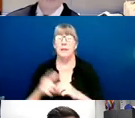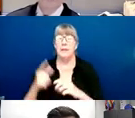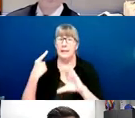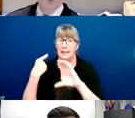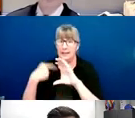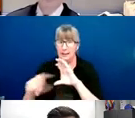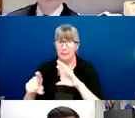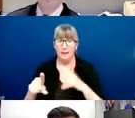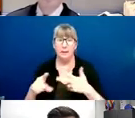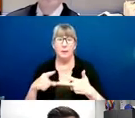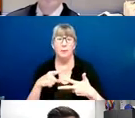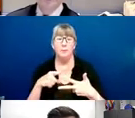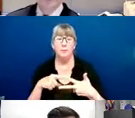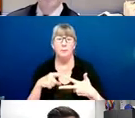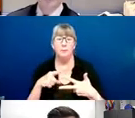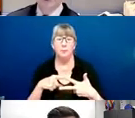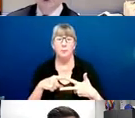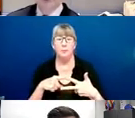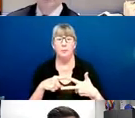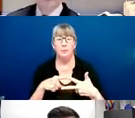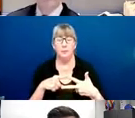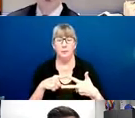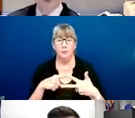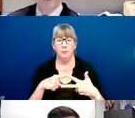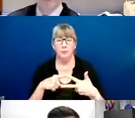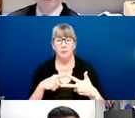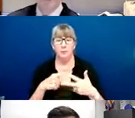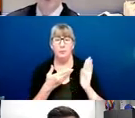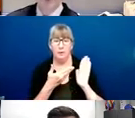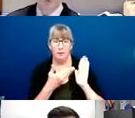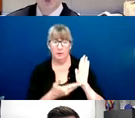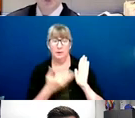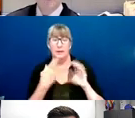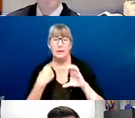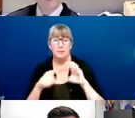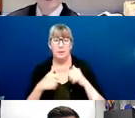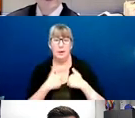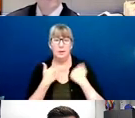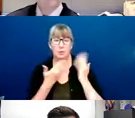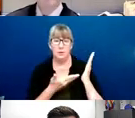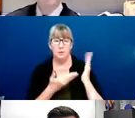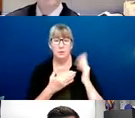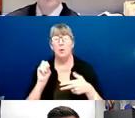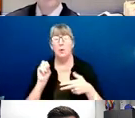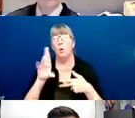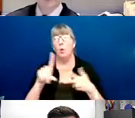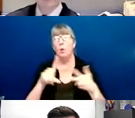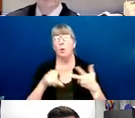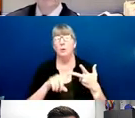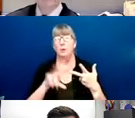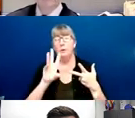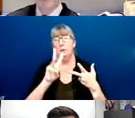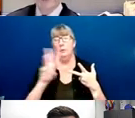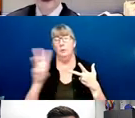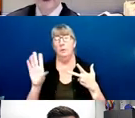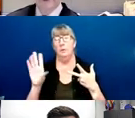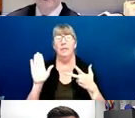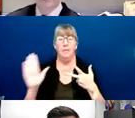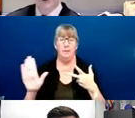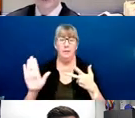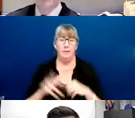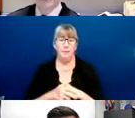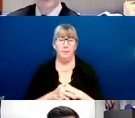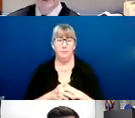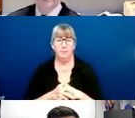General at reportcorruption at IGChicago.org or by visiting the Inspector General's website,